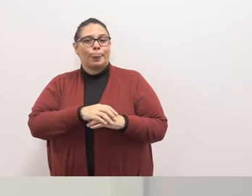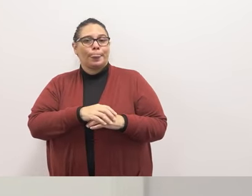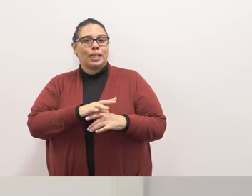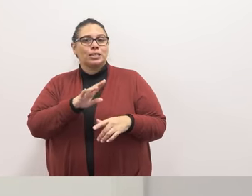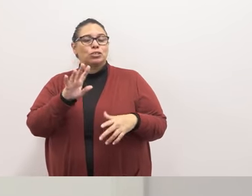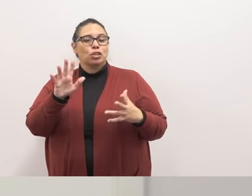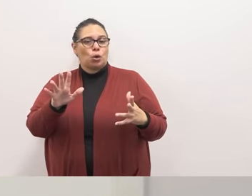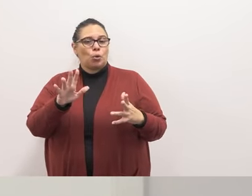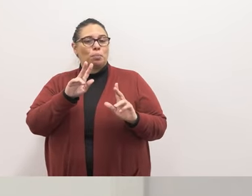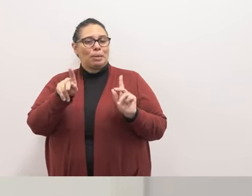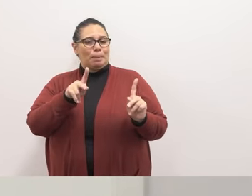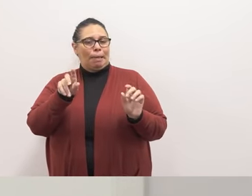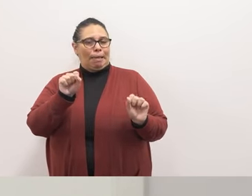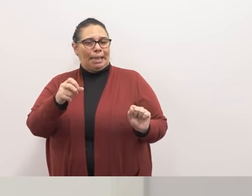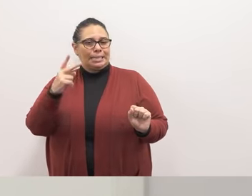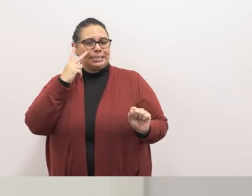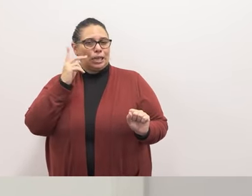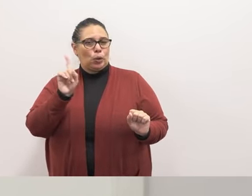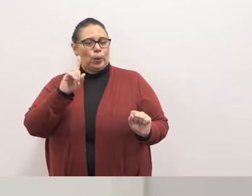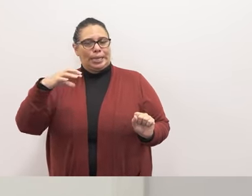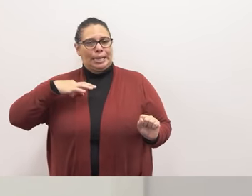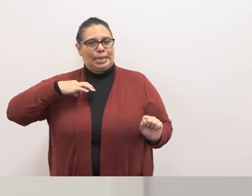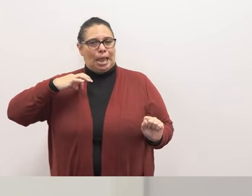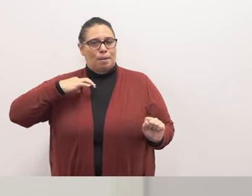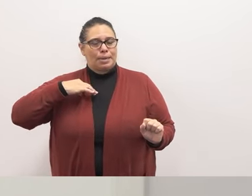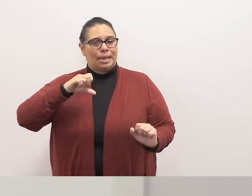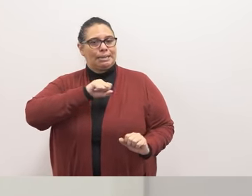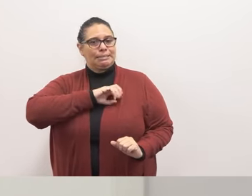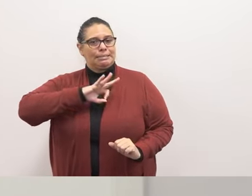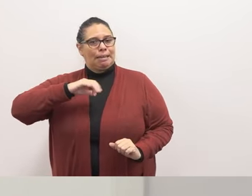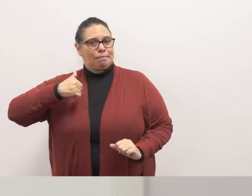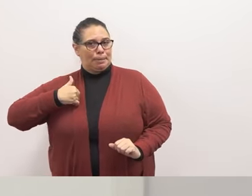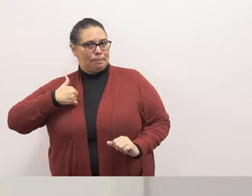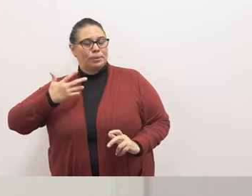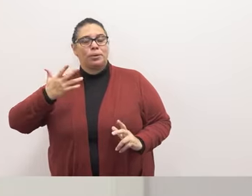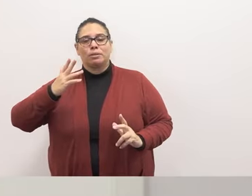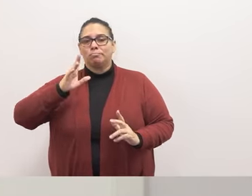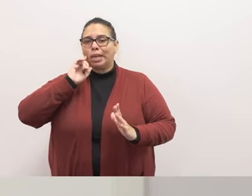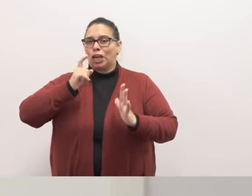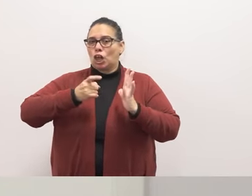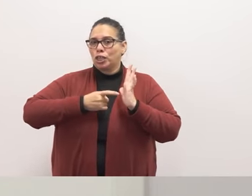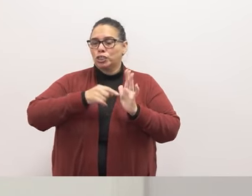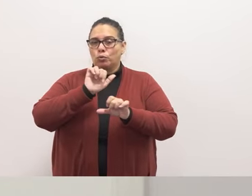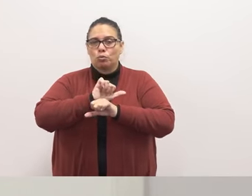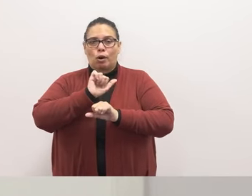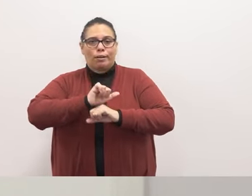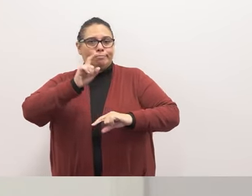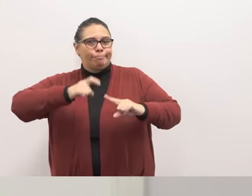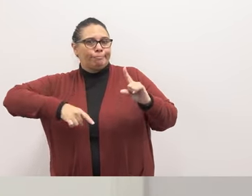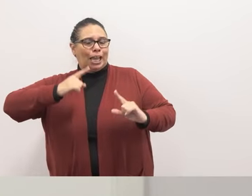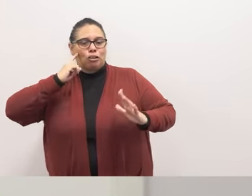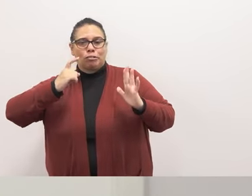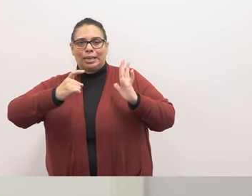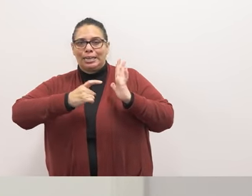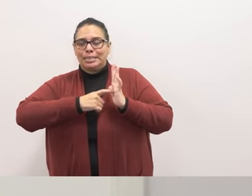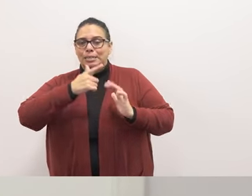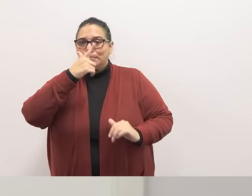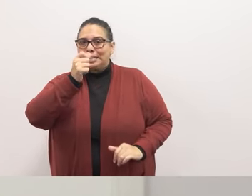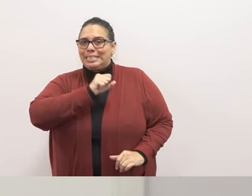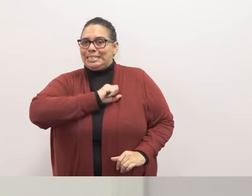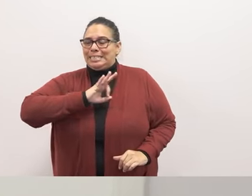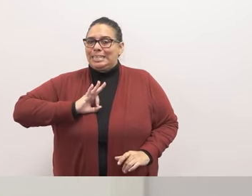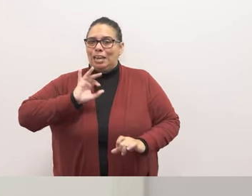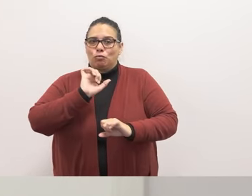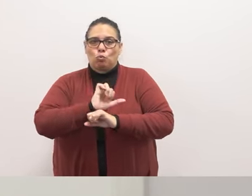goes out so folks can see where they can nominate a staff member that will be acknowledged and we're working on all kinds of recognition because our staff are working